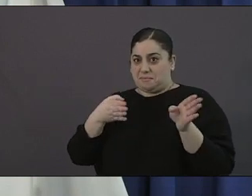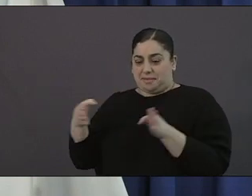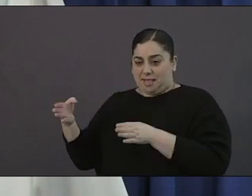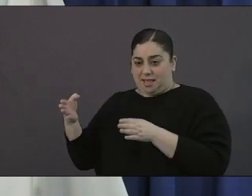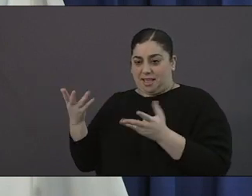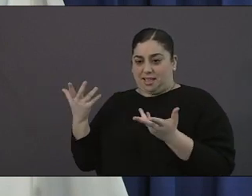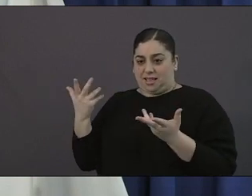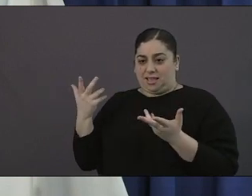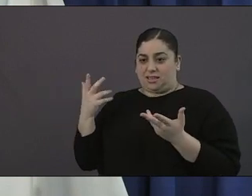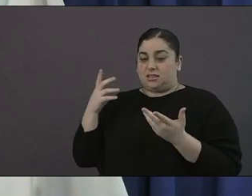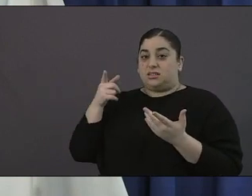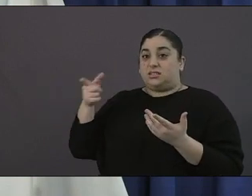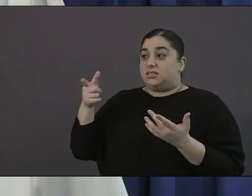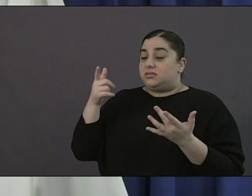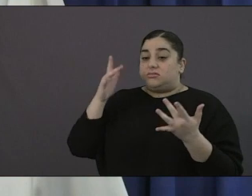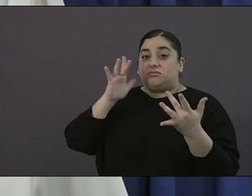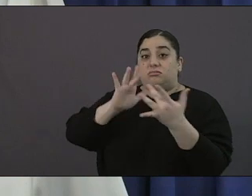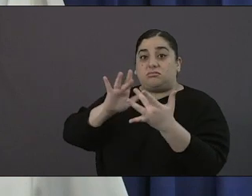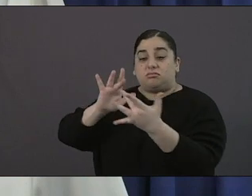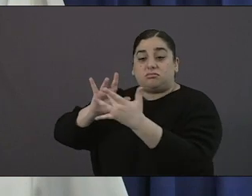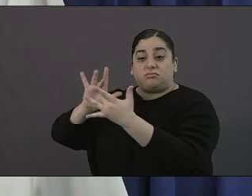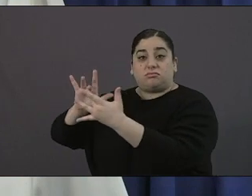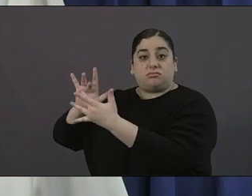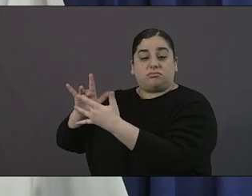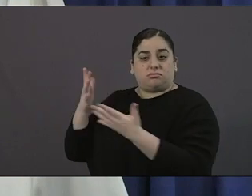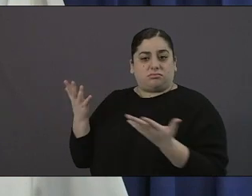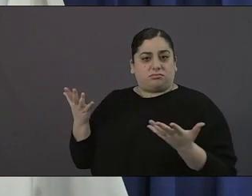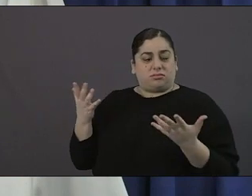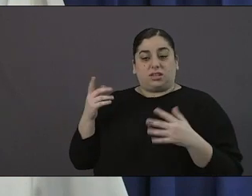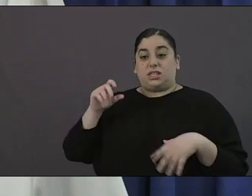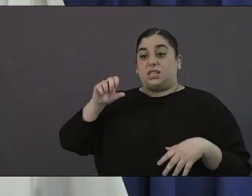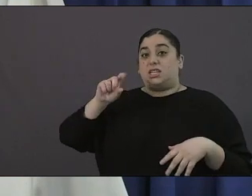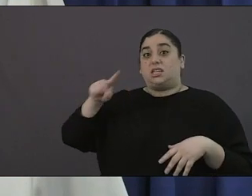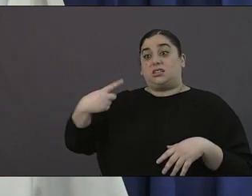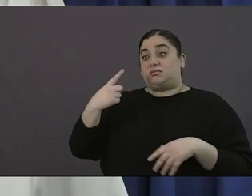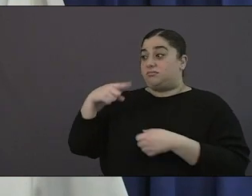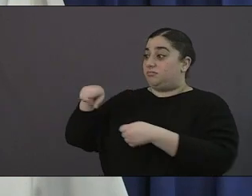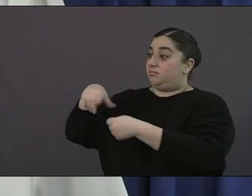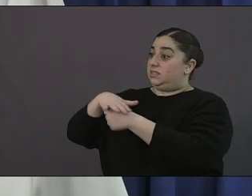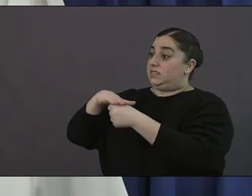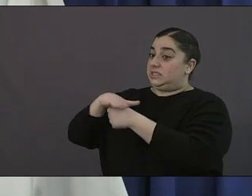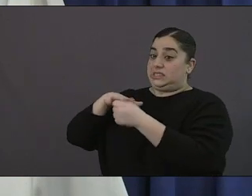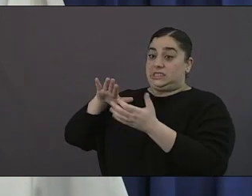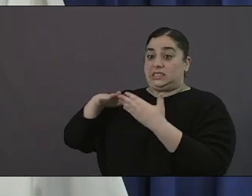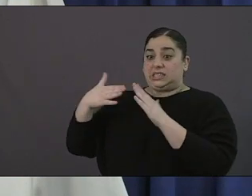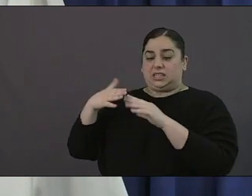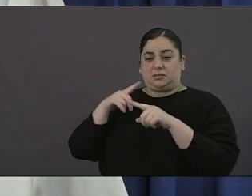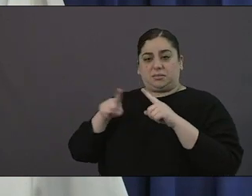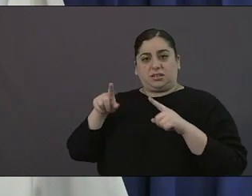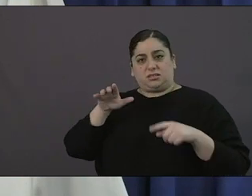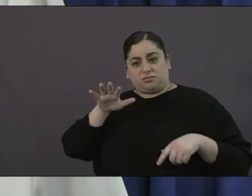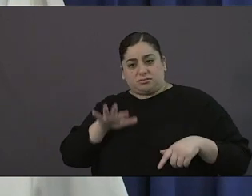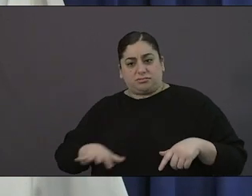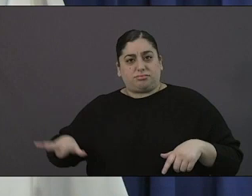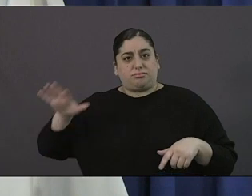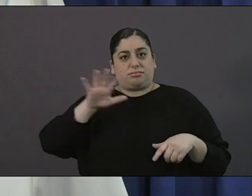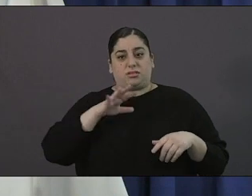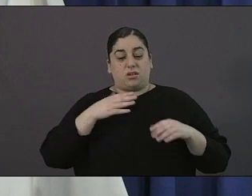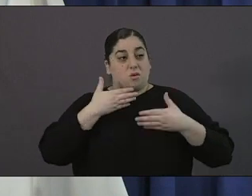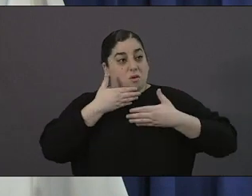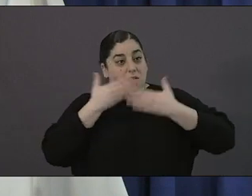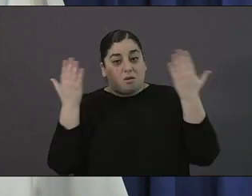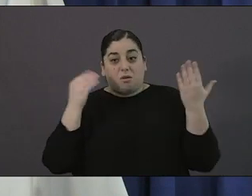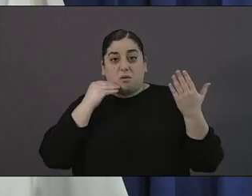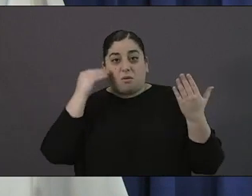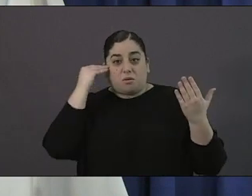reach outside of the central city area and how can homeless san diegans who don't encounter that outreach get